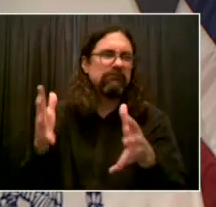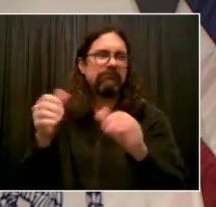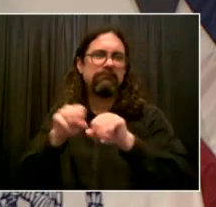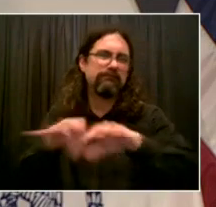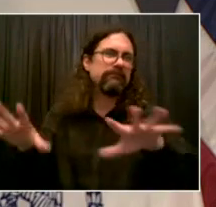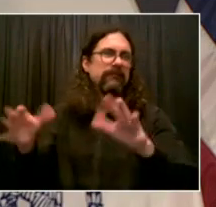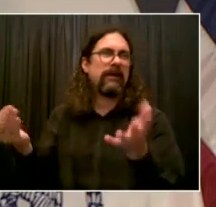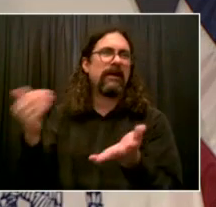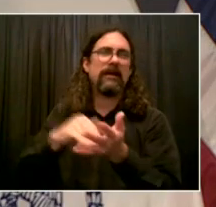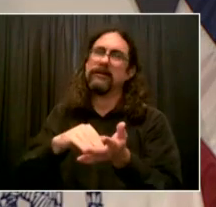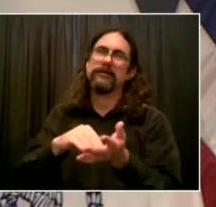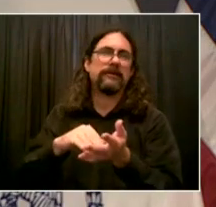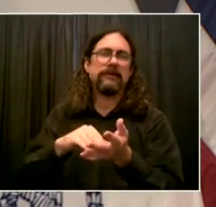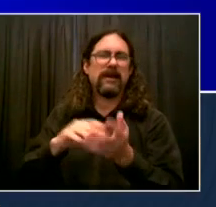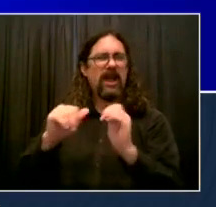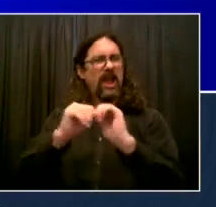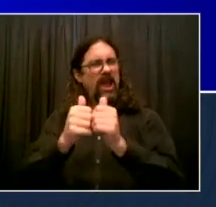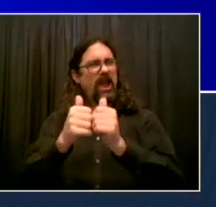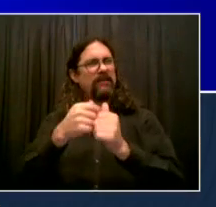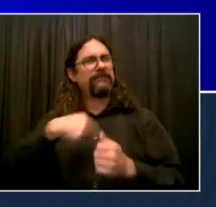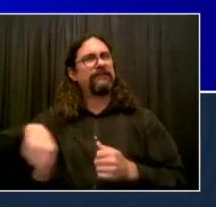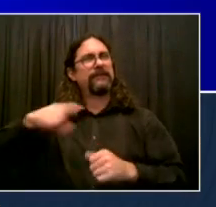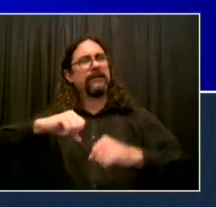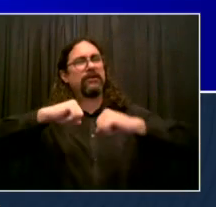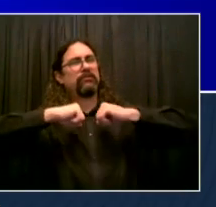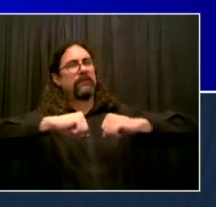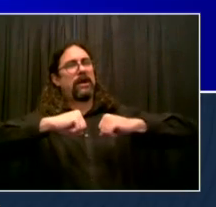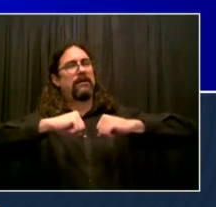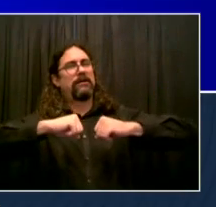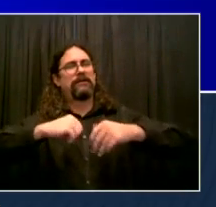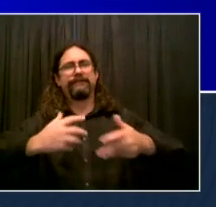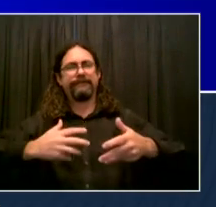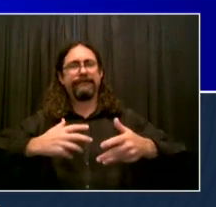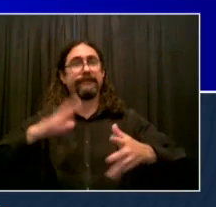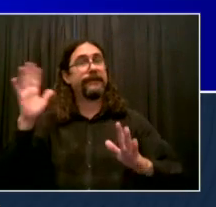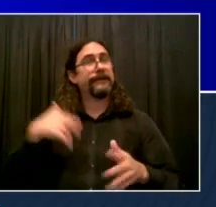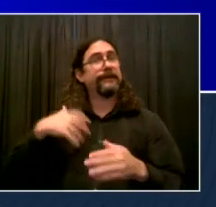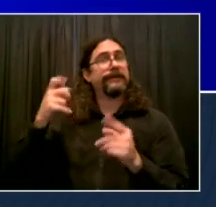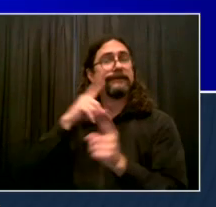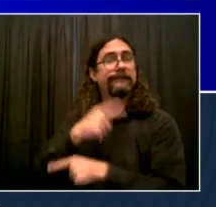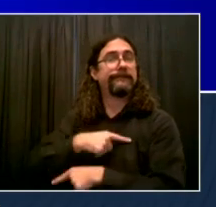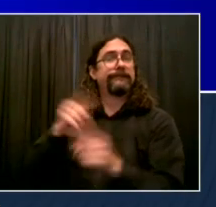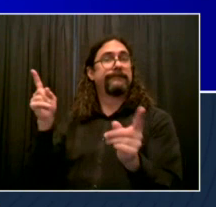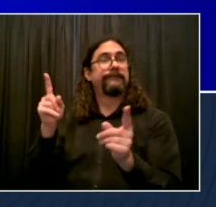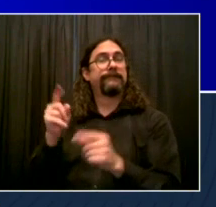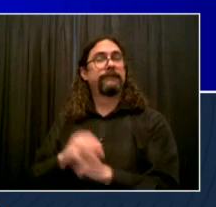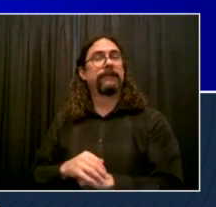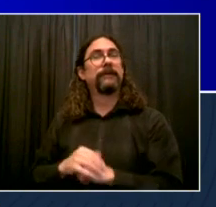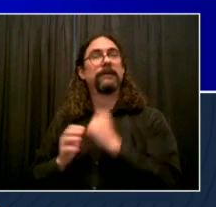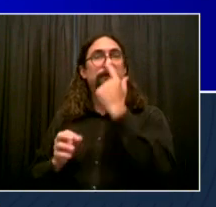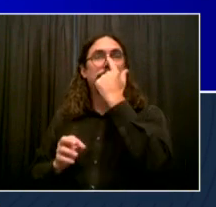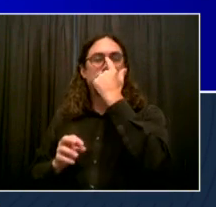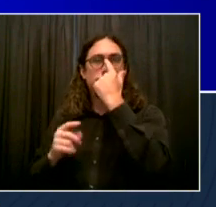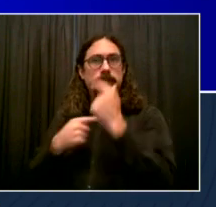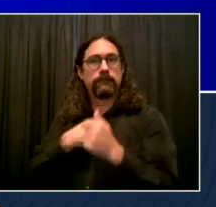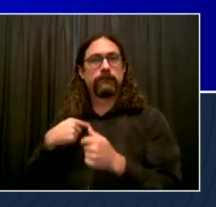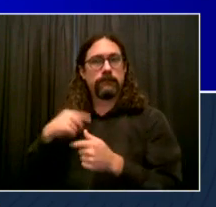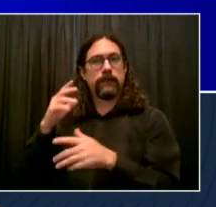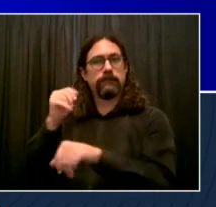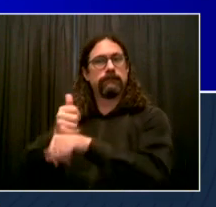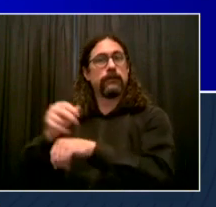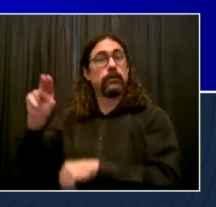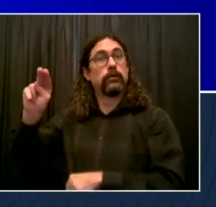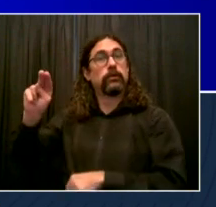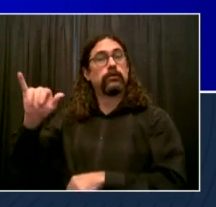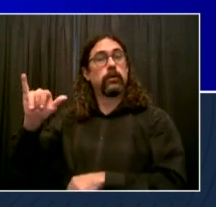So today we're announcing something wonderful. Our pandemic response institute we've been talking about for a long time. I'm happy to announce that